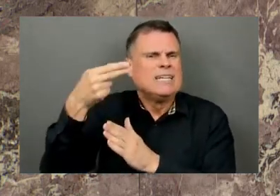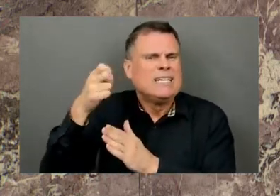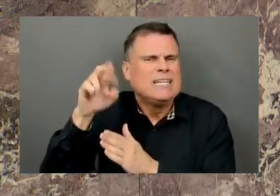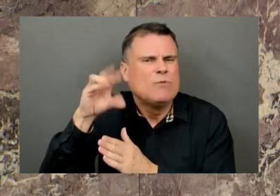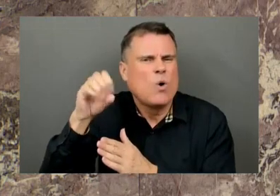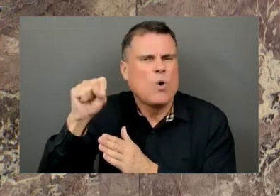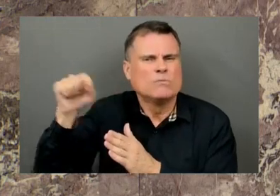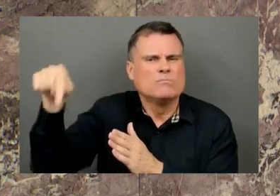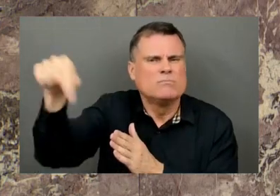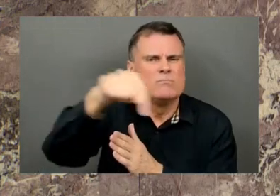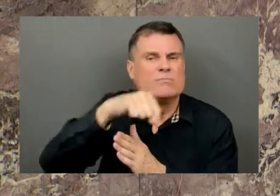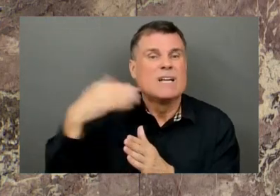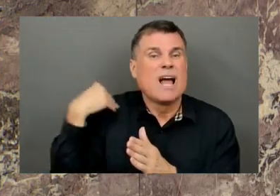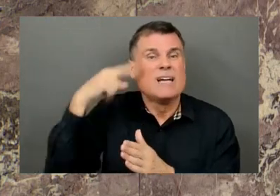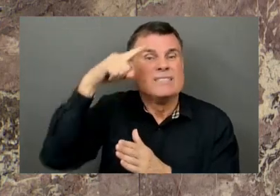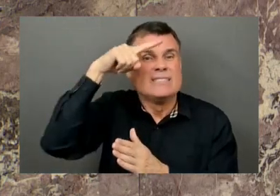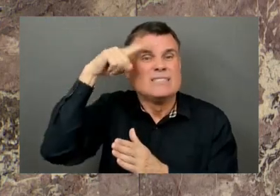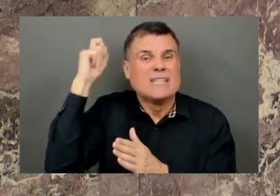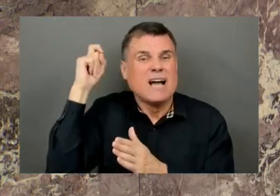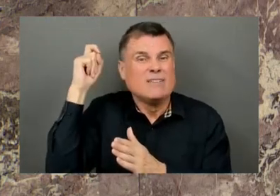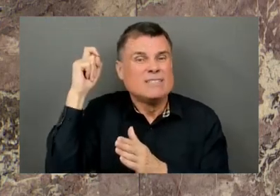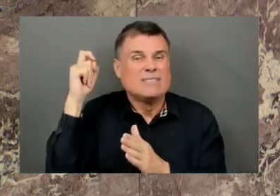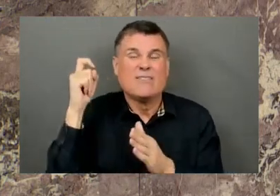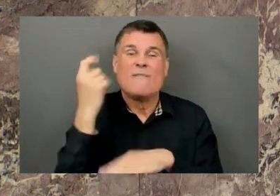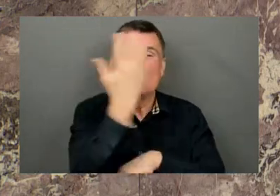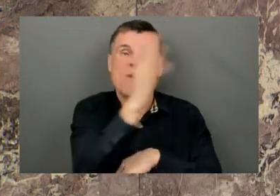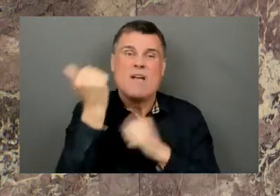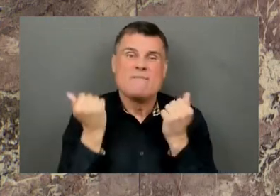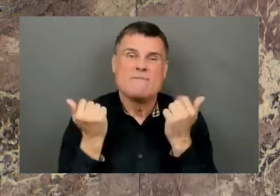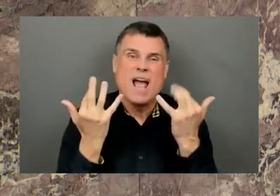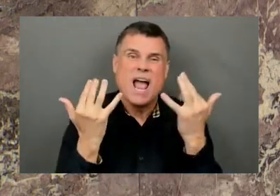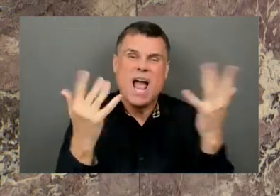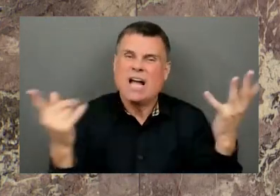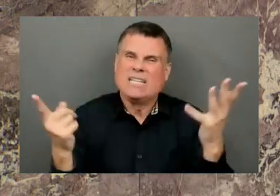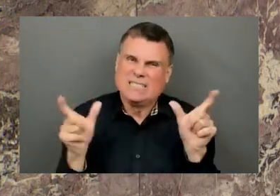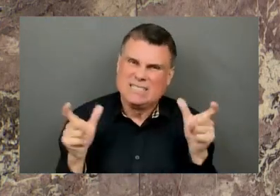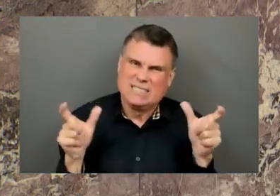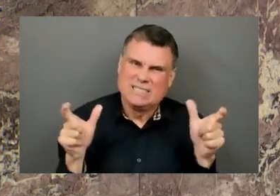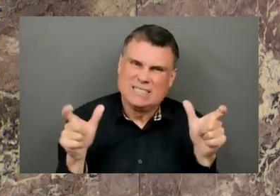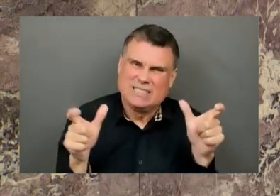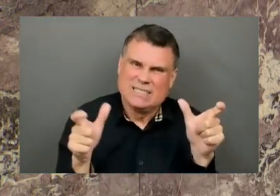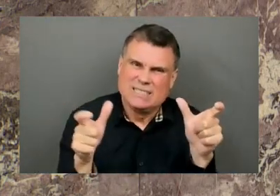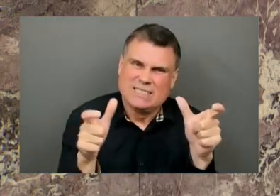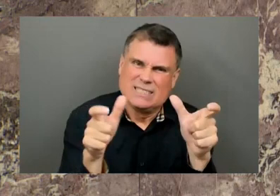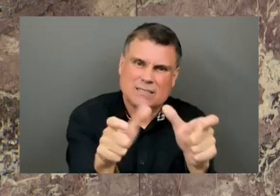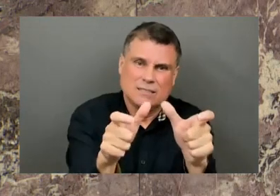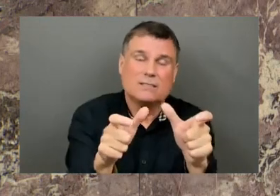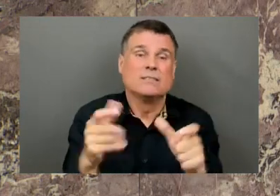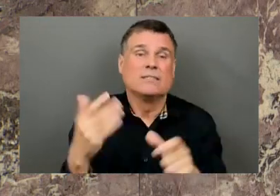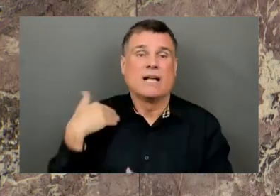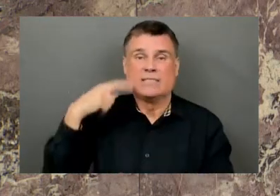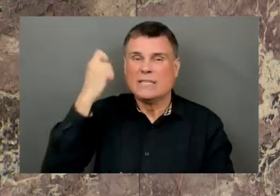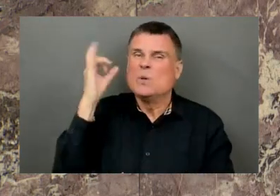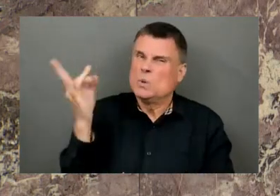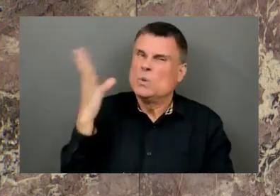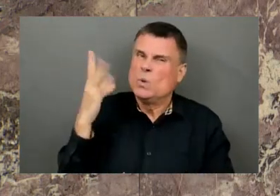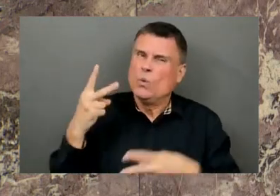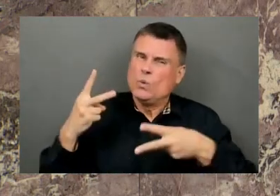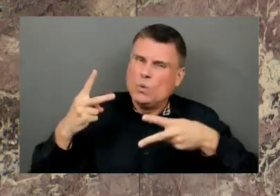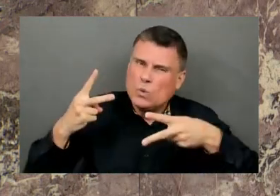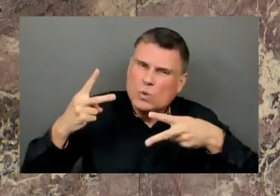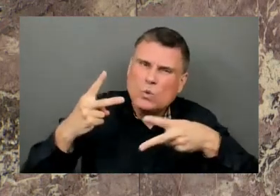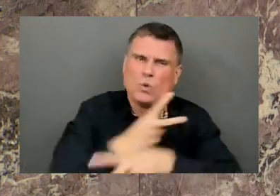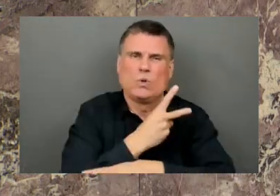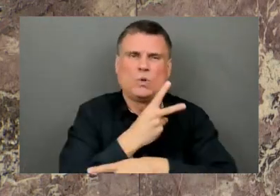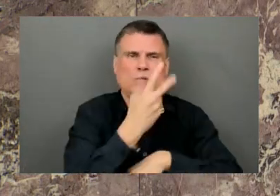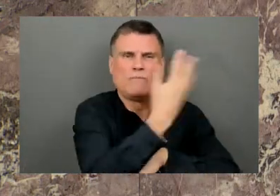across B.C. B.C. last summer the most devastating wildfire season in the history of our province.